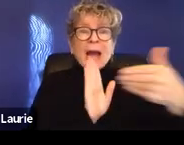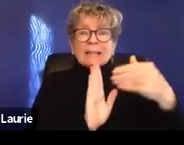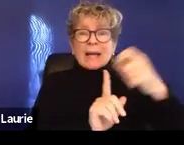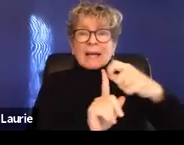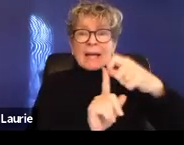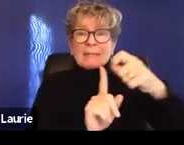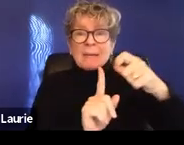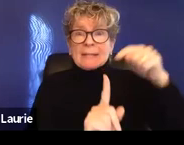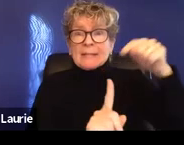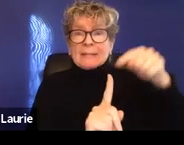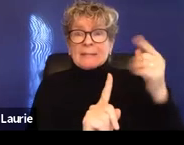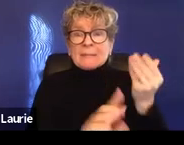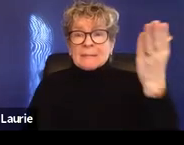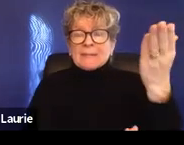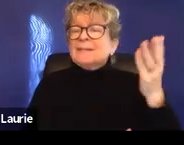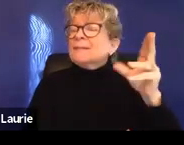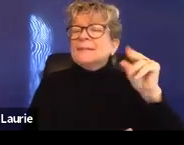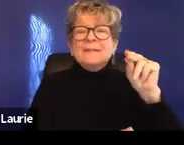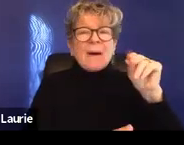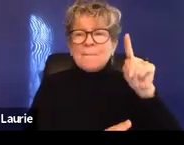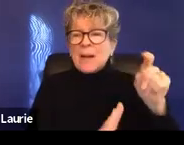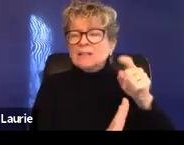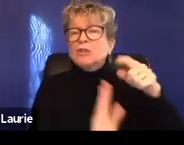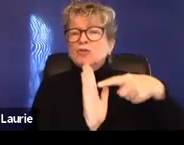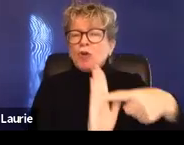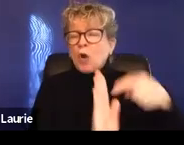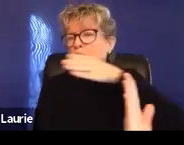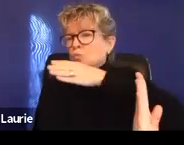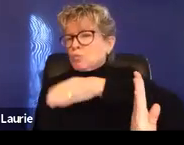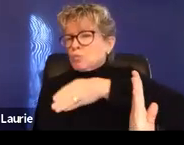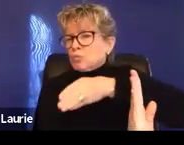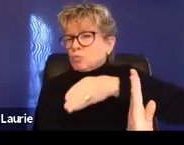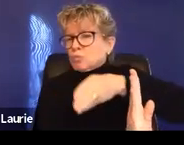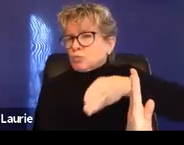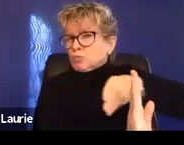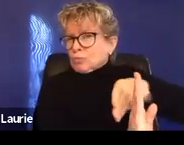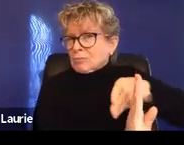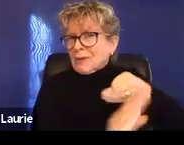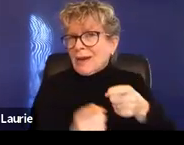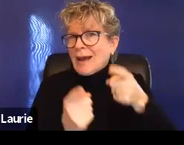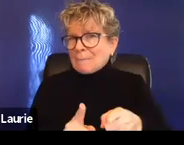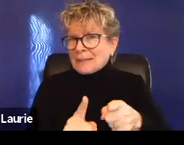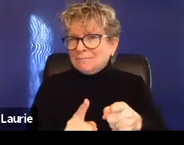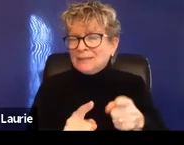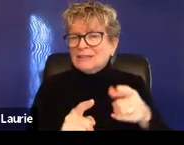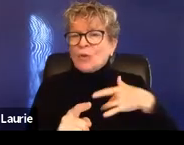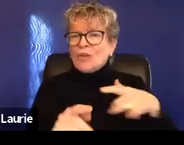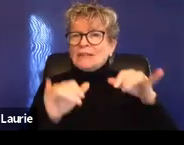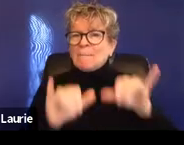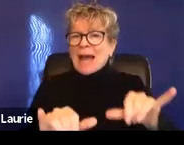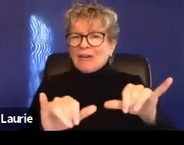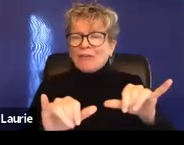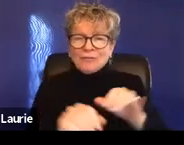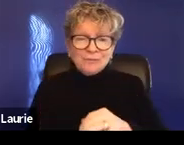cases involving bullying where people are getting, uh, anti-erastment orders filed. Um, stalking,